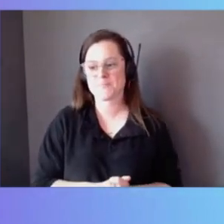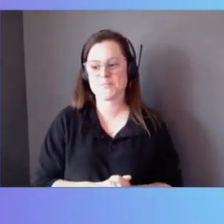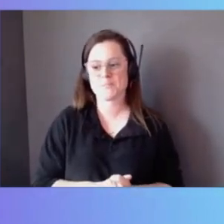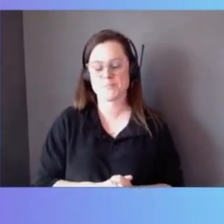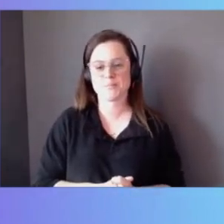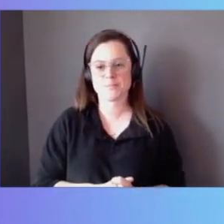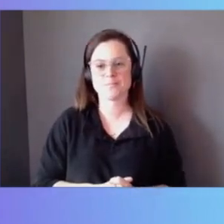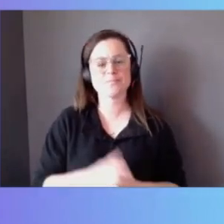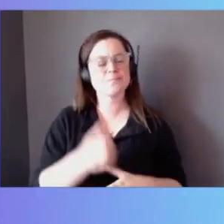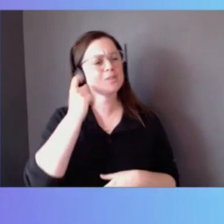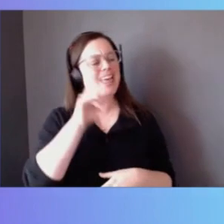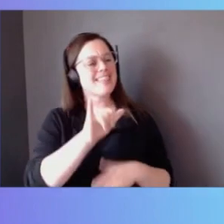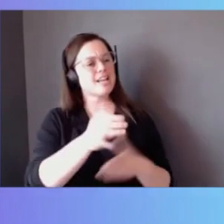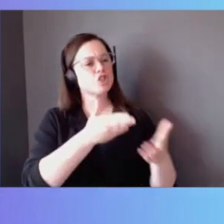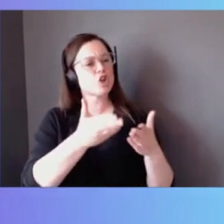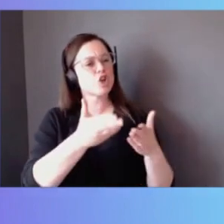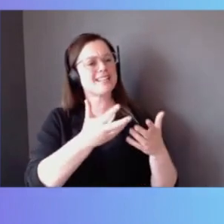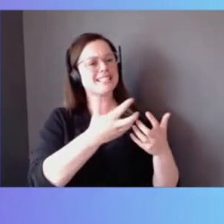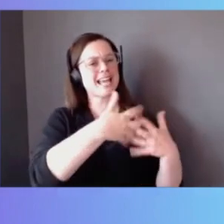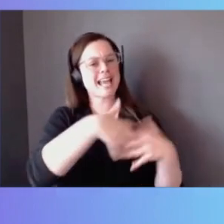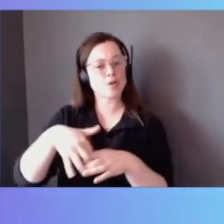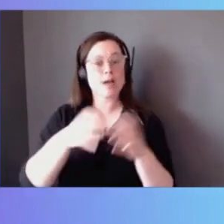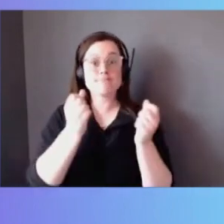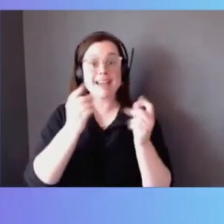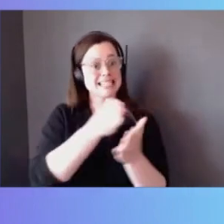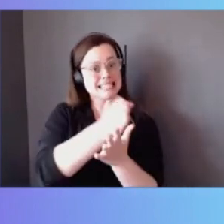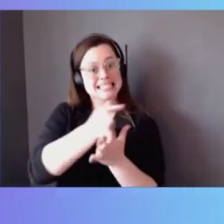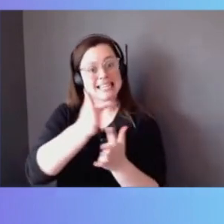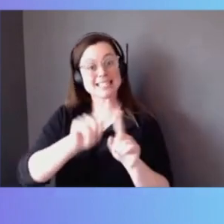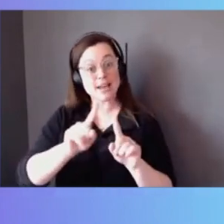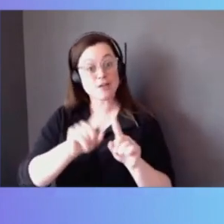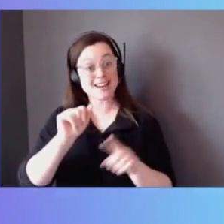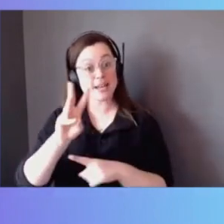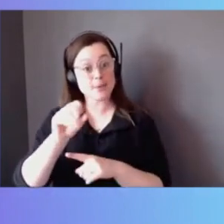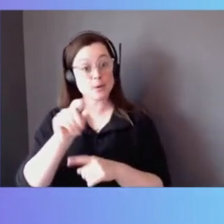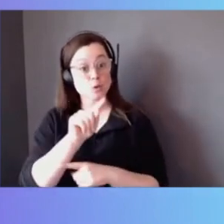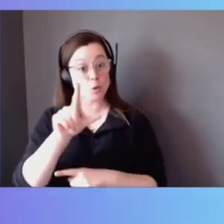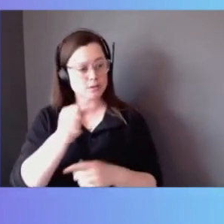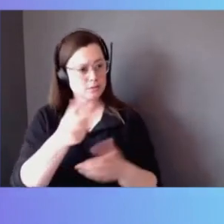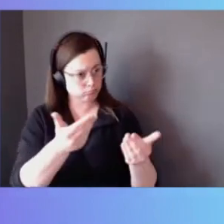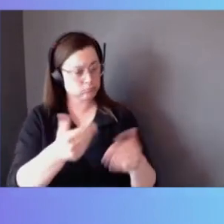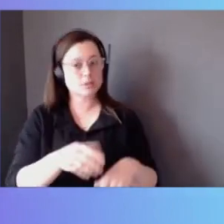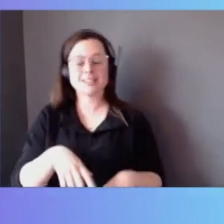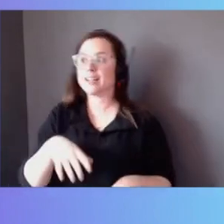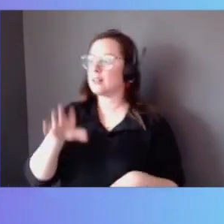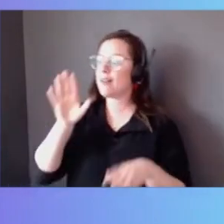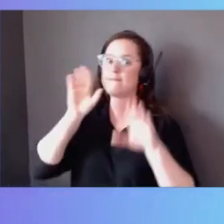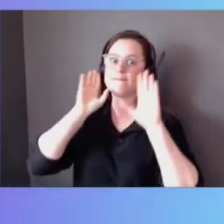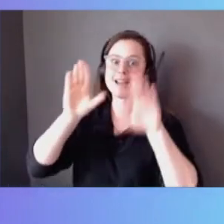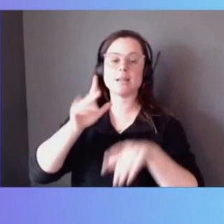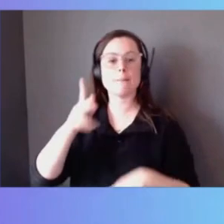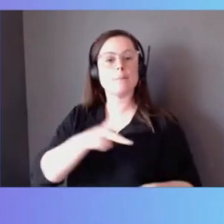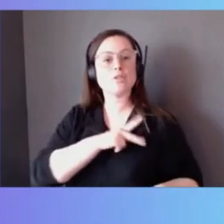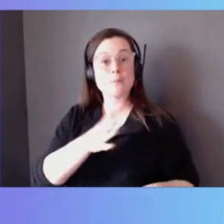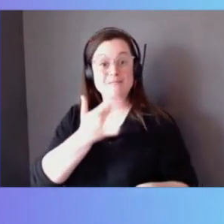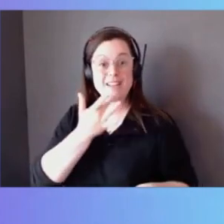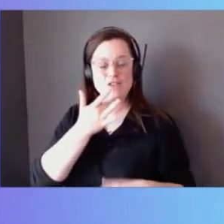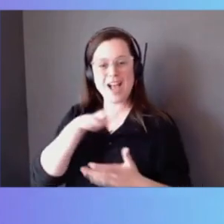integrates into a lot of different AWS tools. Can we talk a little bit about that? Yeah, it's, it's fantastic. One of my personal favorites is CloudFormation.